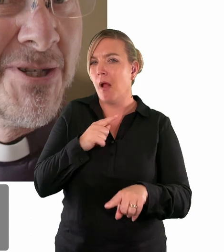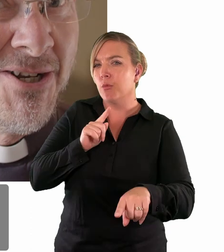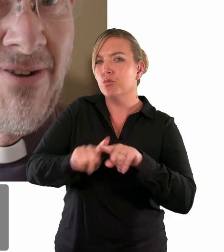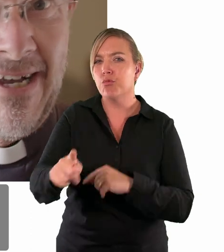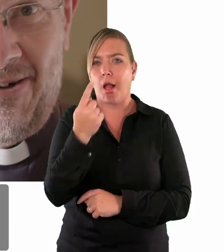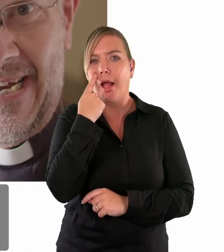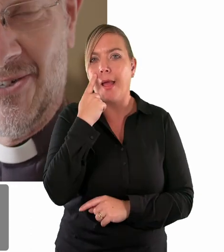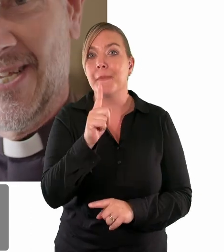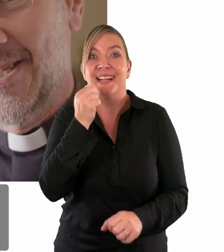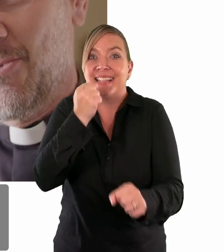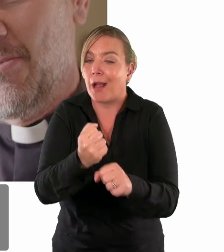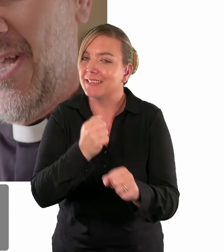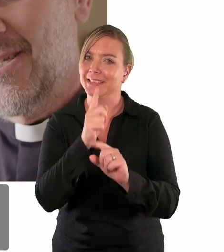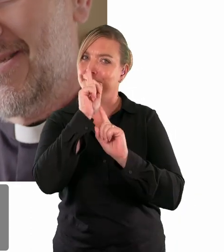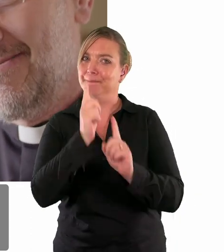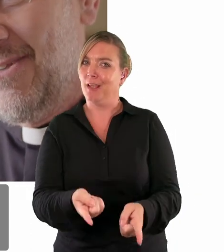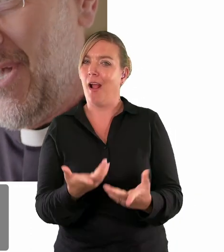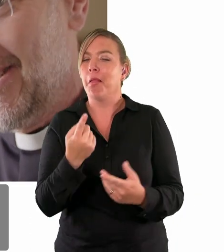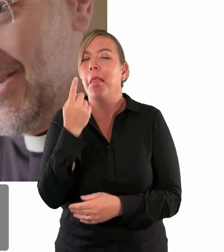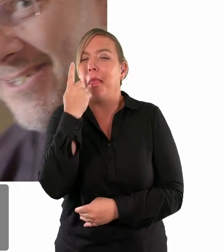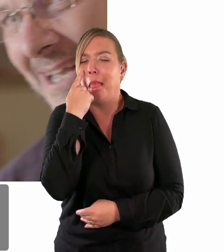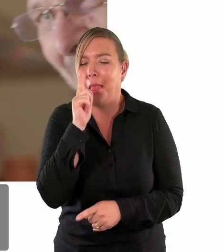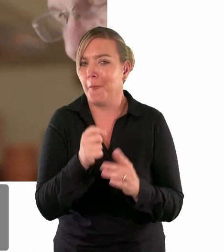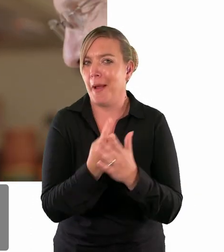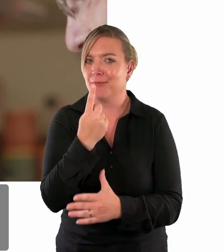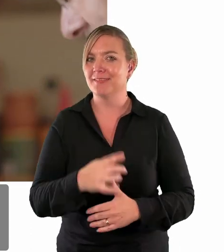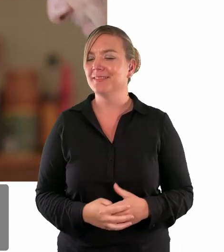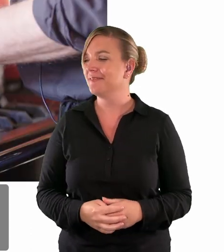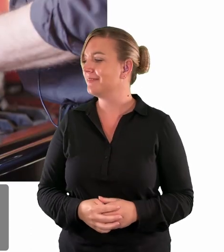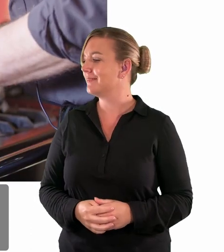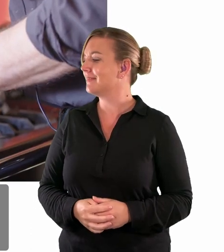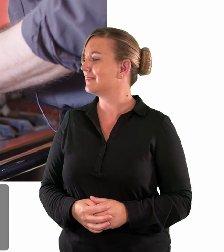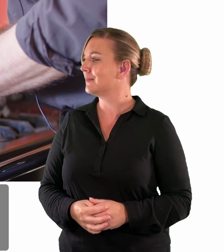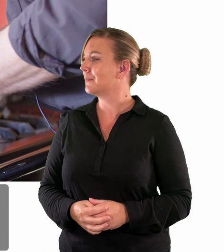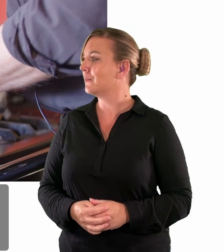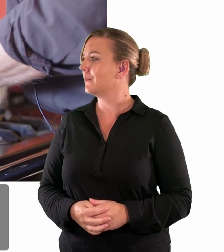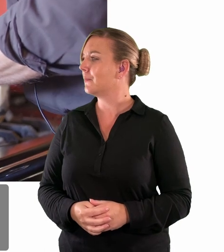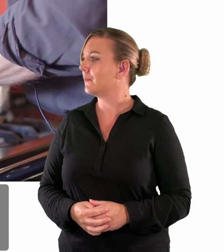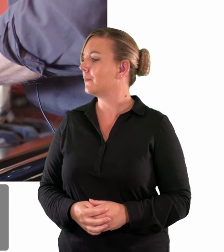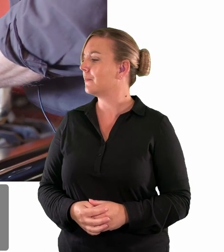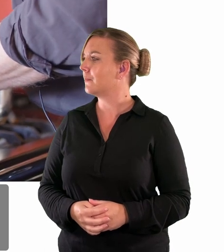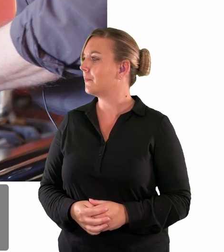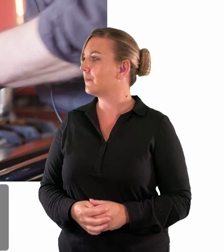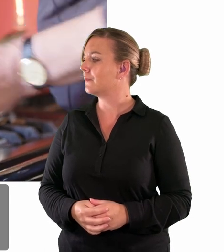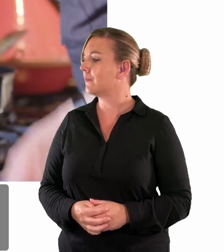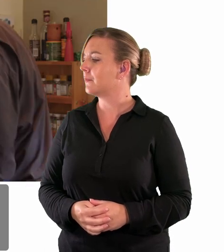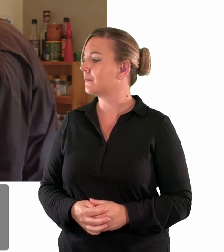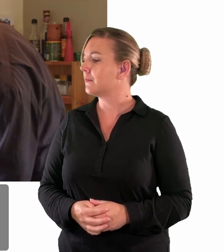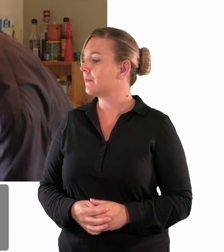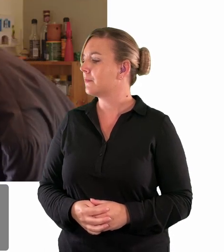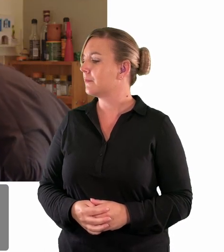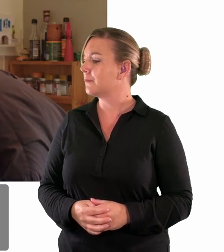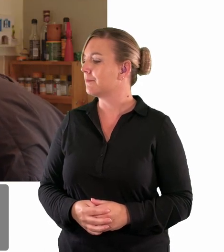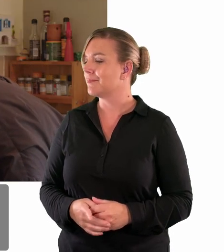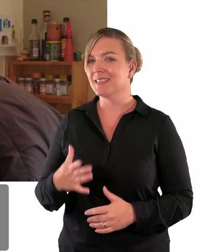i absolutely can't guarantee so we might we might just see how we go on that yeah we've still got a little bit to go before it gets